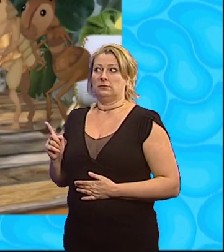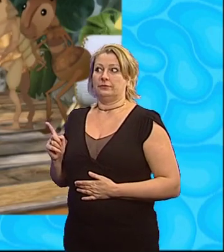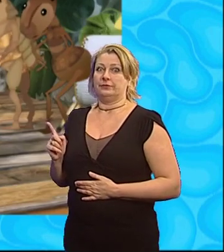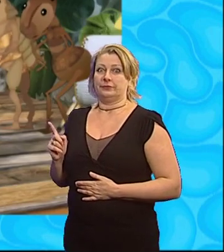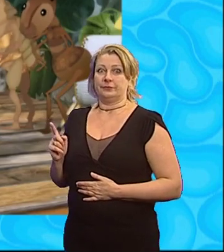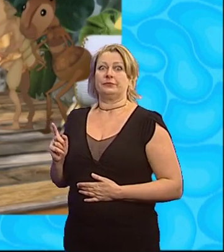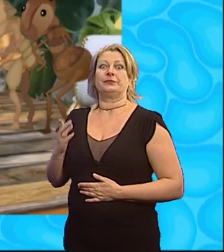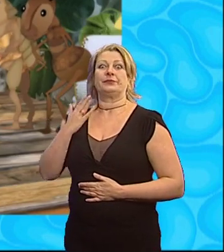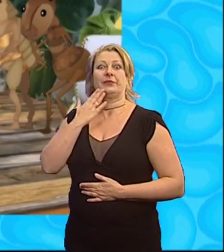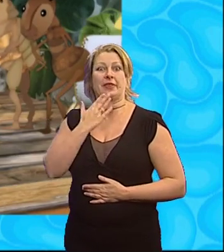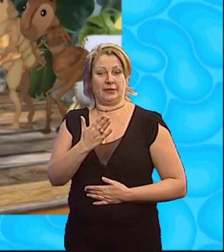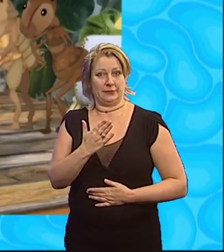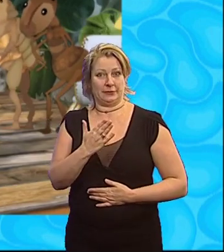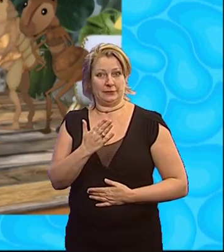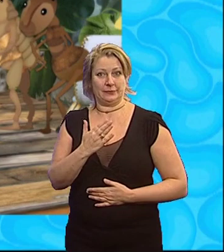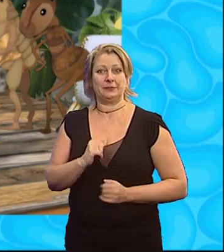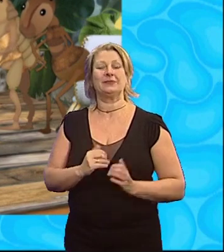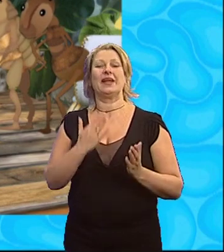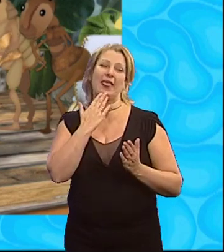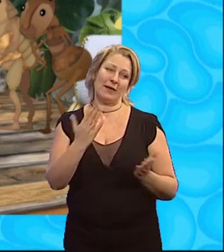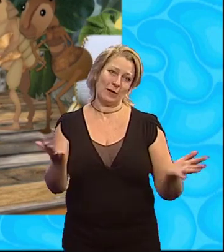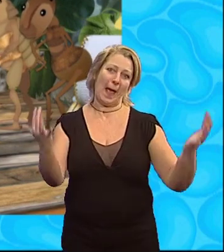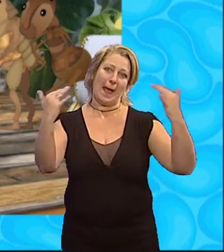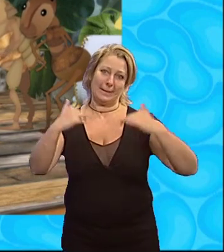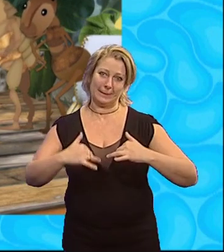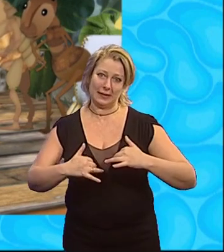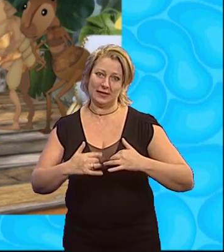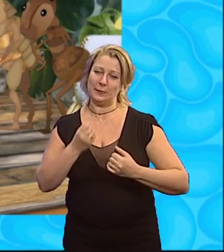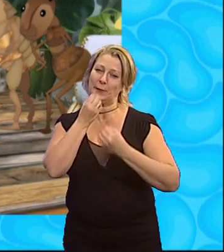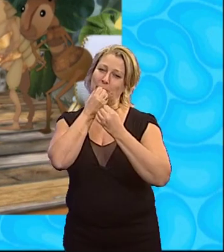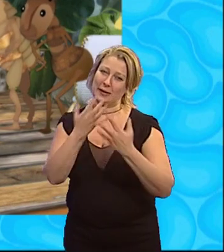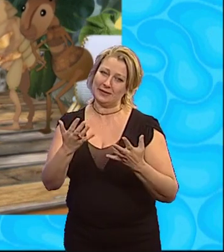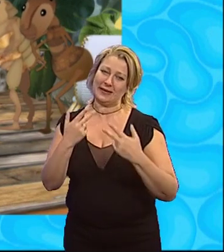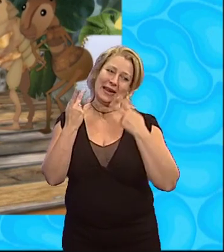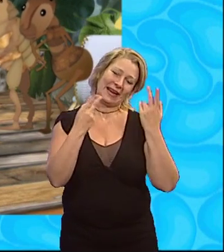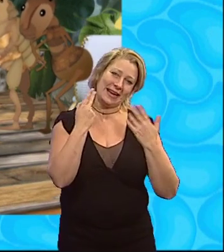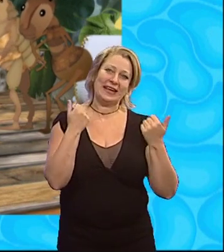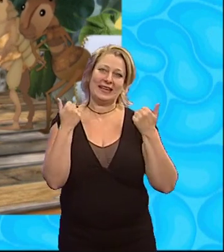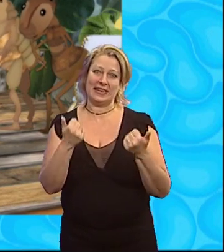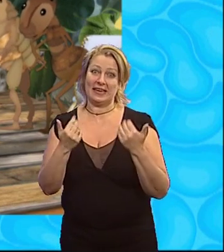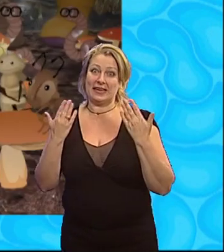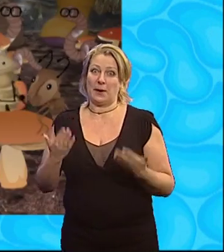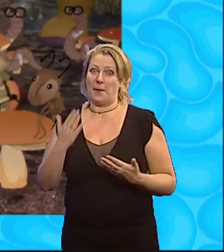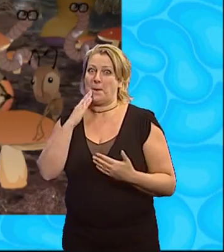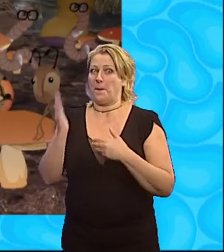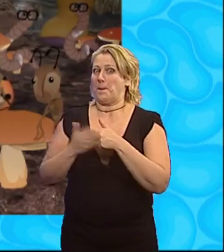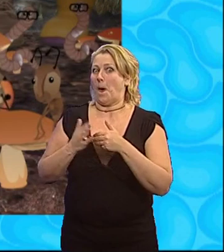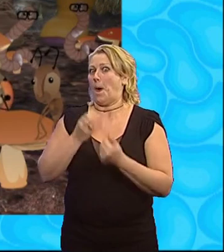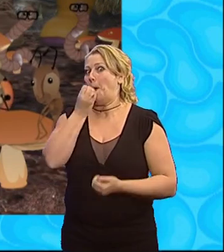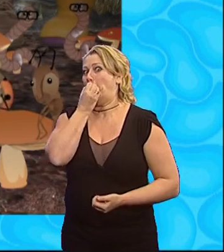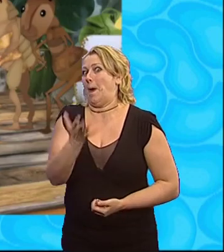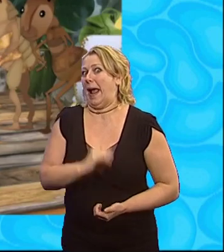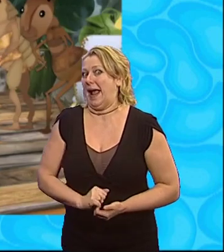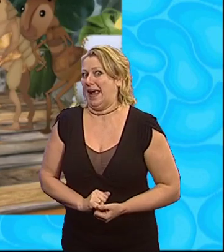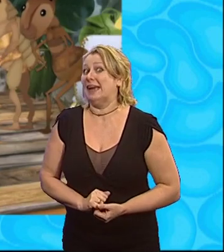Thank you all so much for coming. It has been a wonderful concert so far and it's only going to get more wonderful.